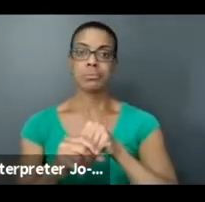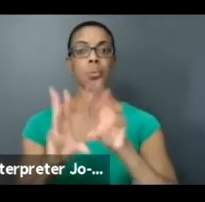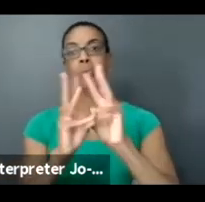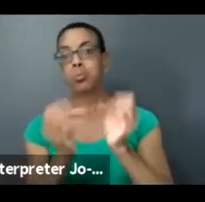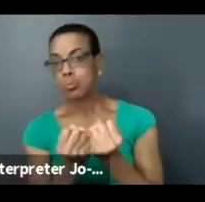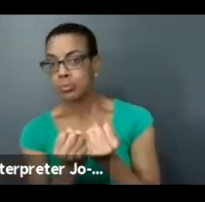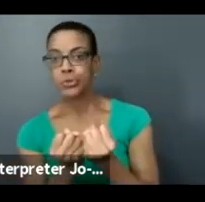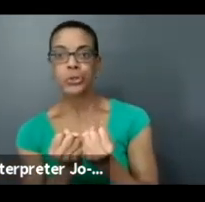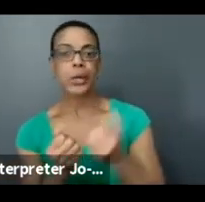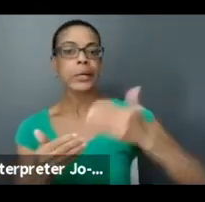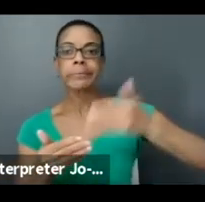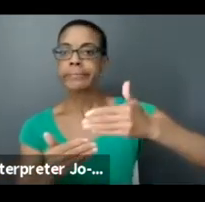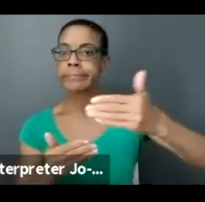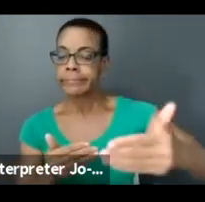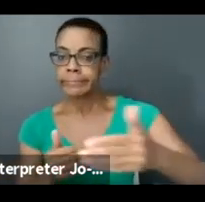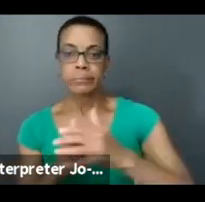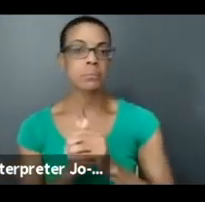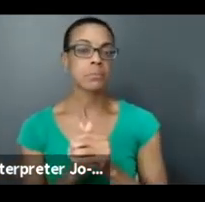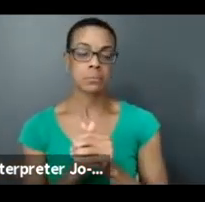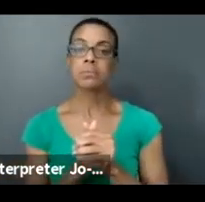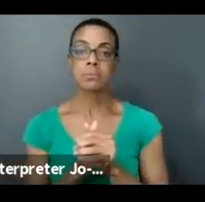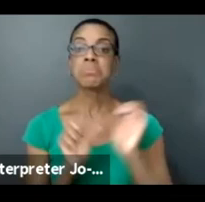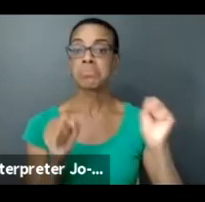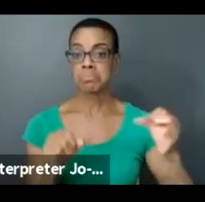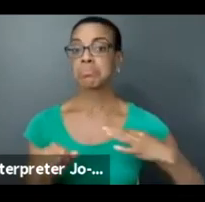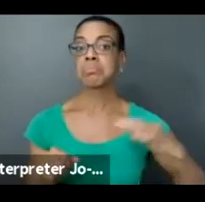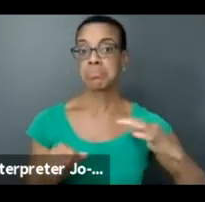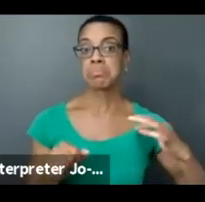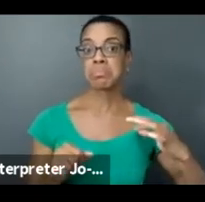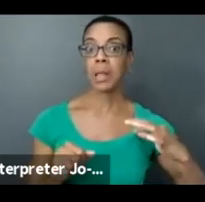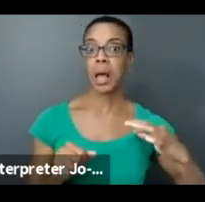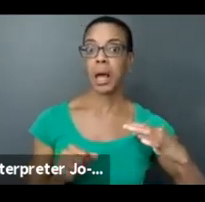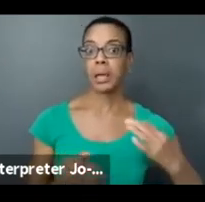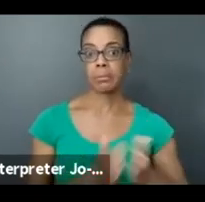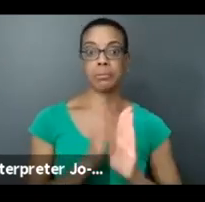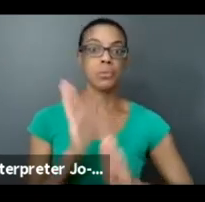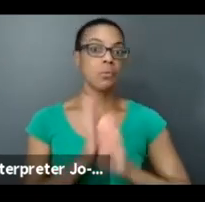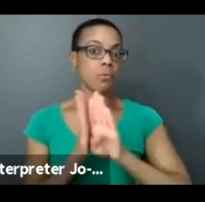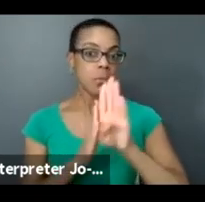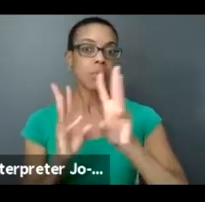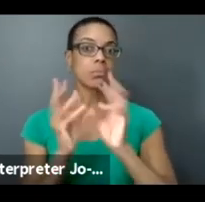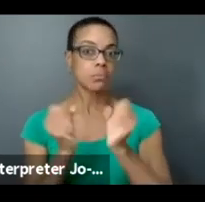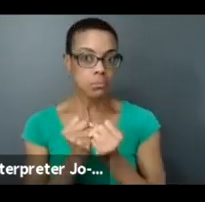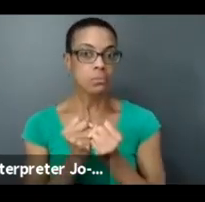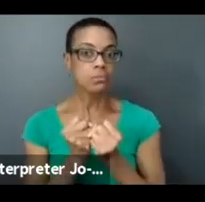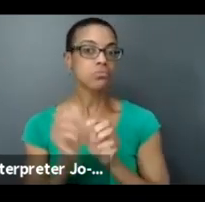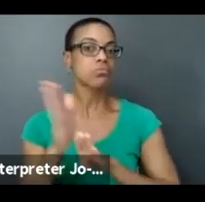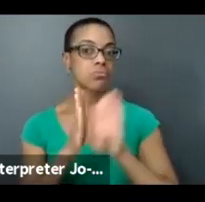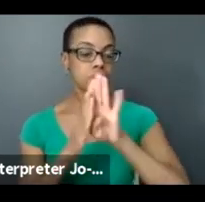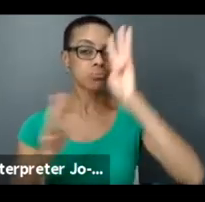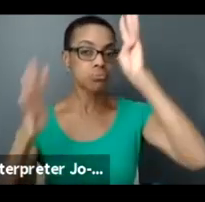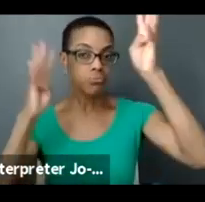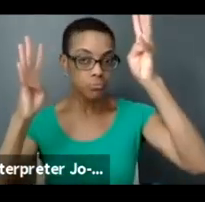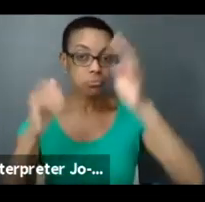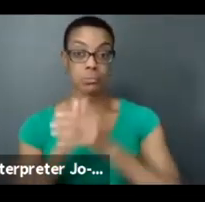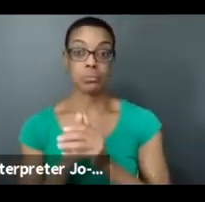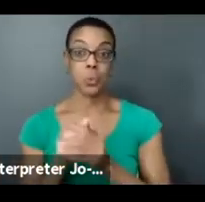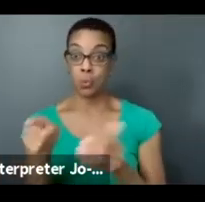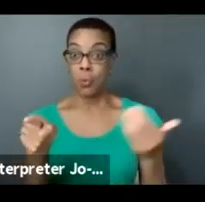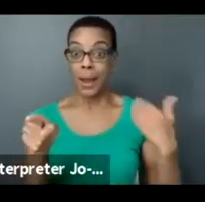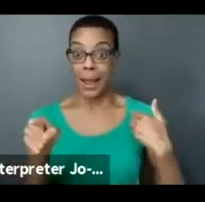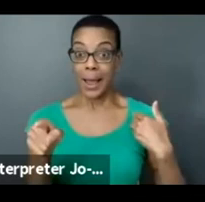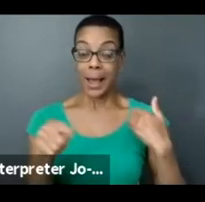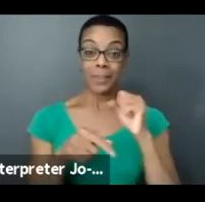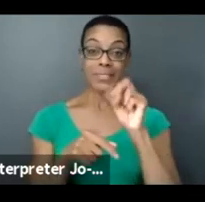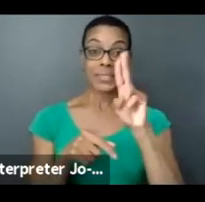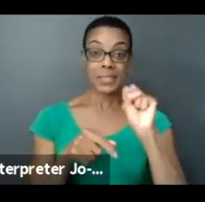series. And so you could potentially apply to develop the series for creation and development. Or if you already have a series, you